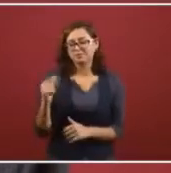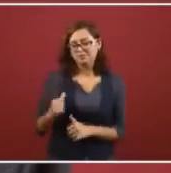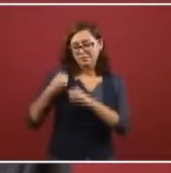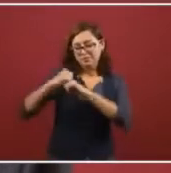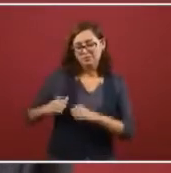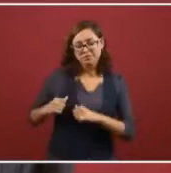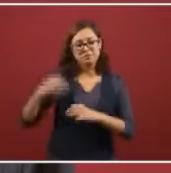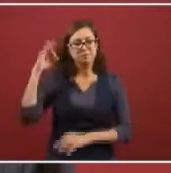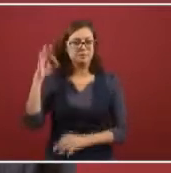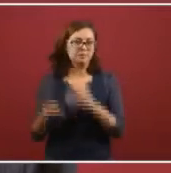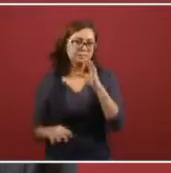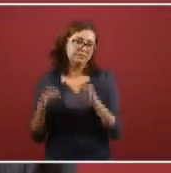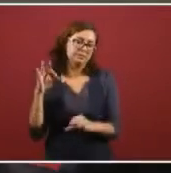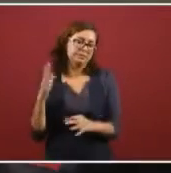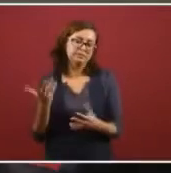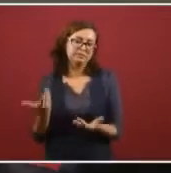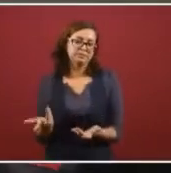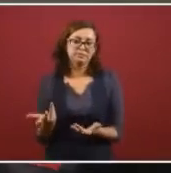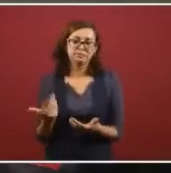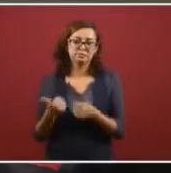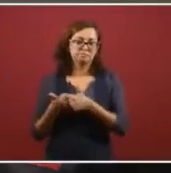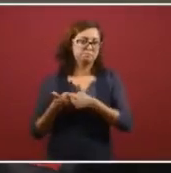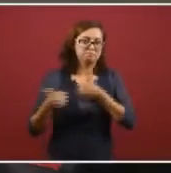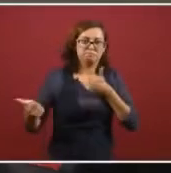judicial sector.